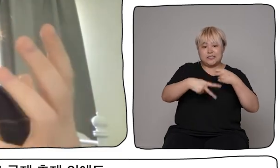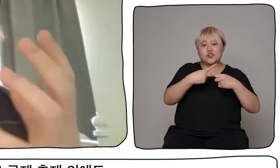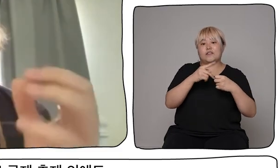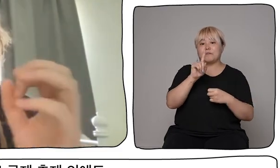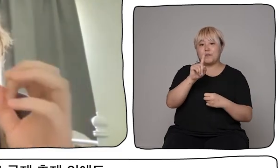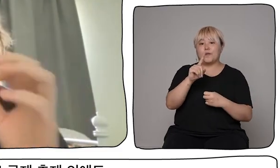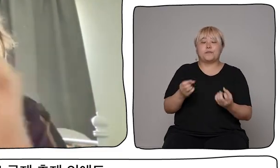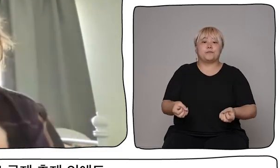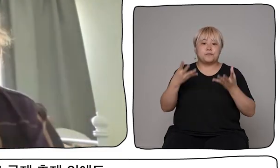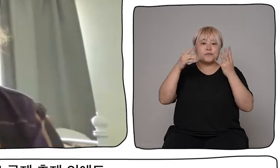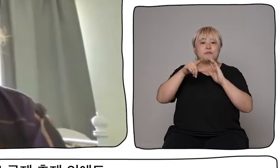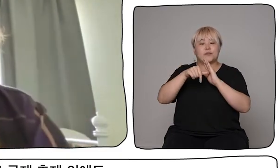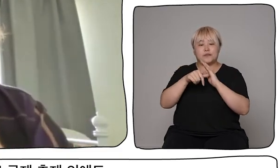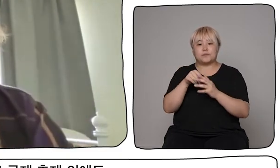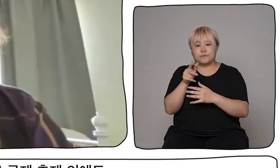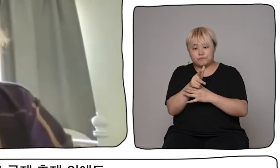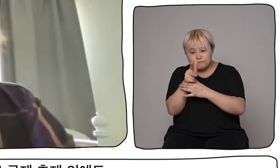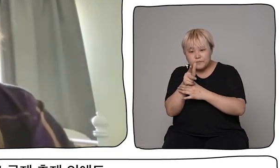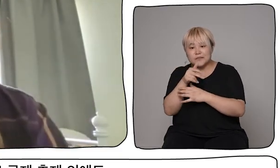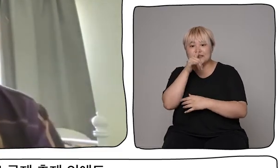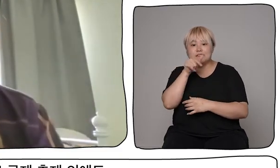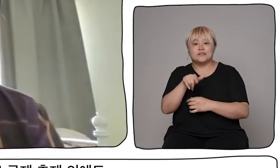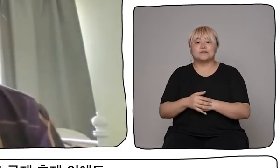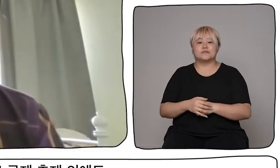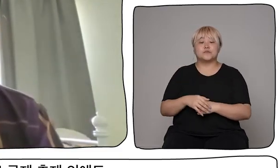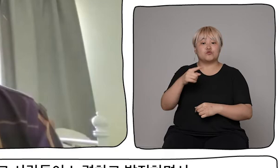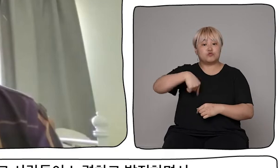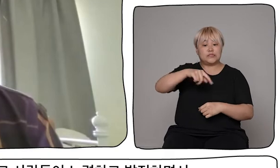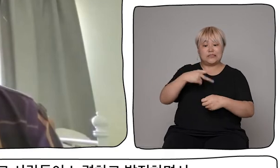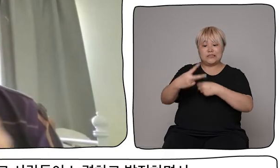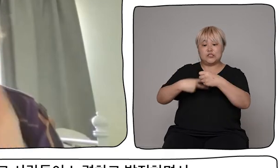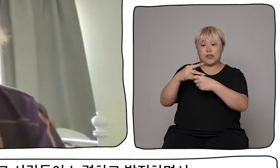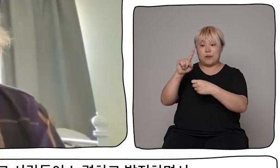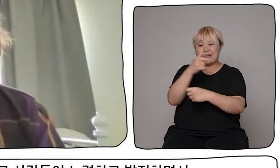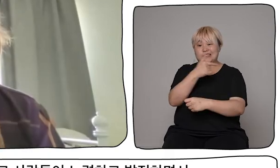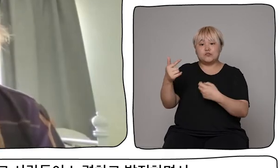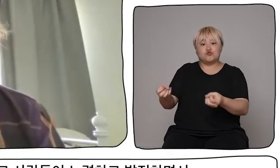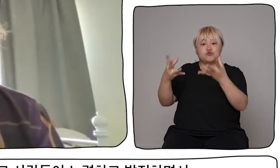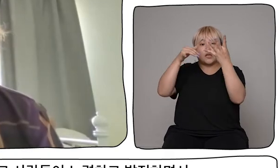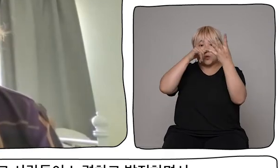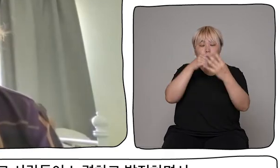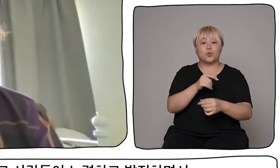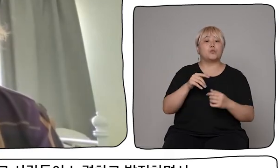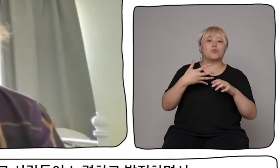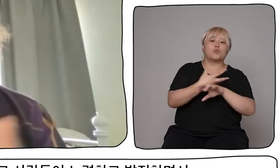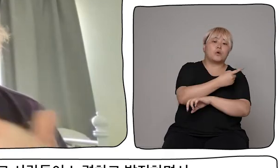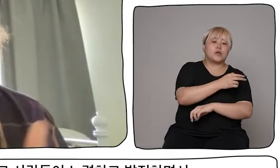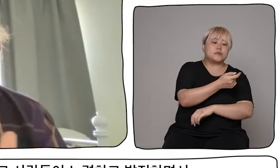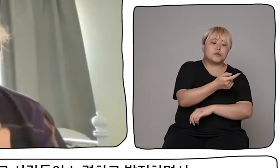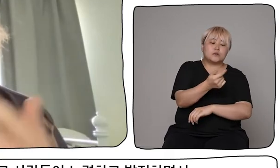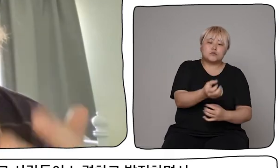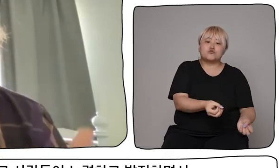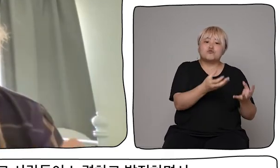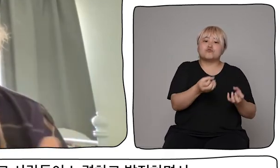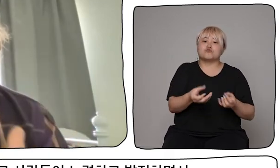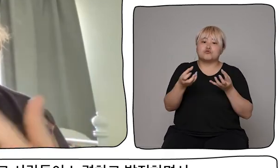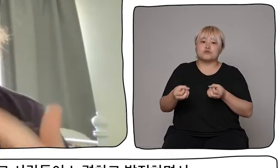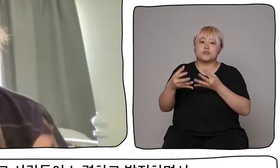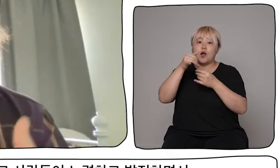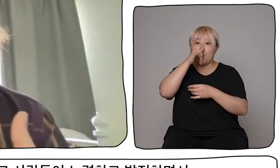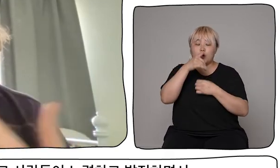big international festival and a smaller work-in-progress festival for people to try work out on their journey of trying,